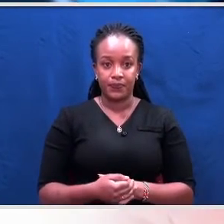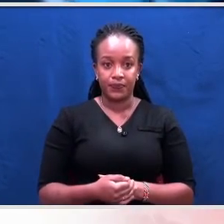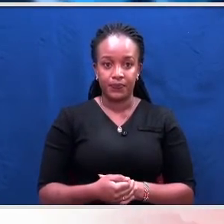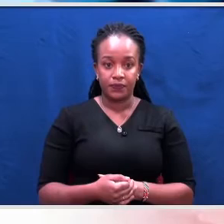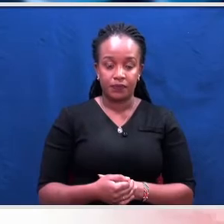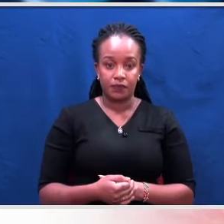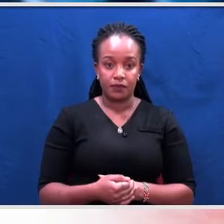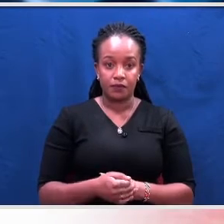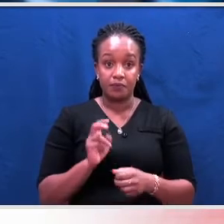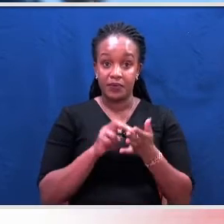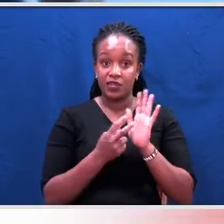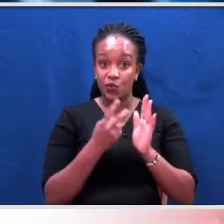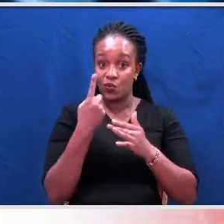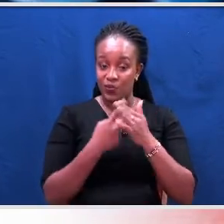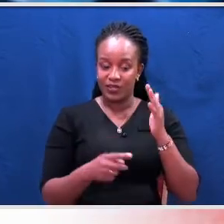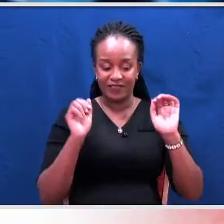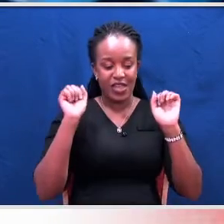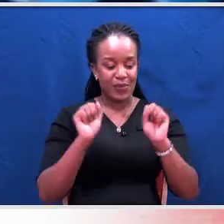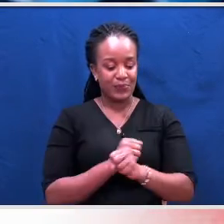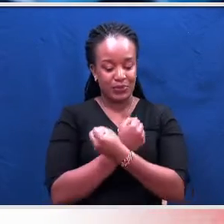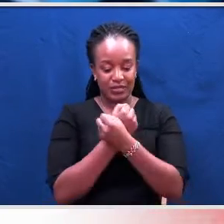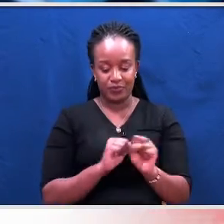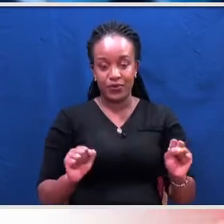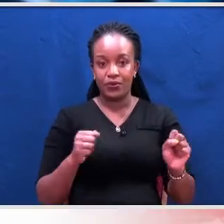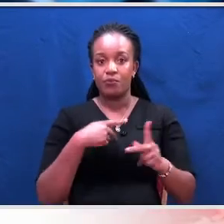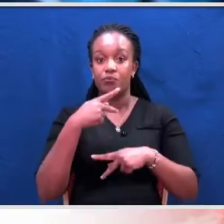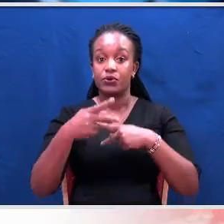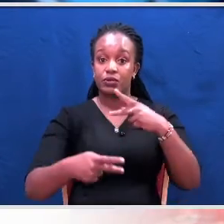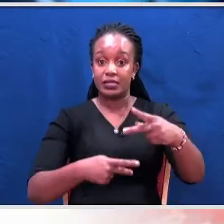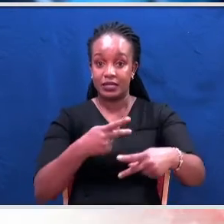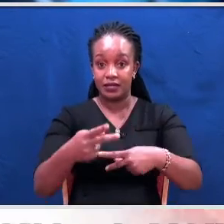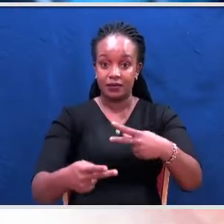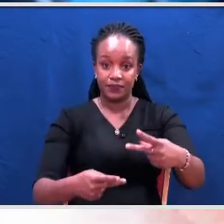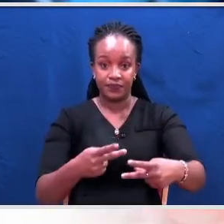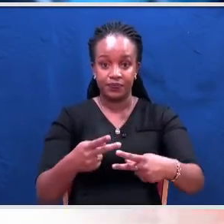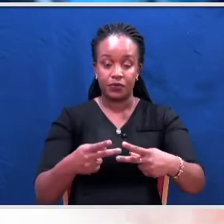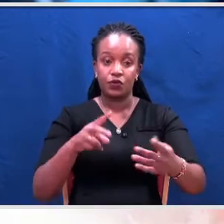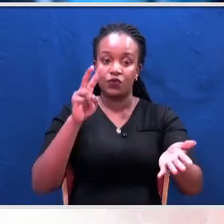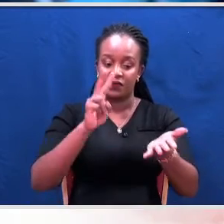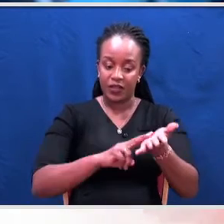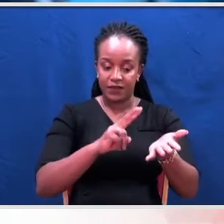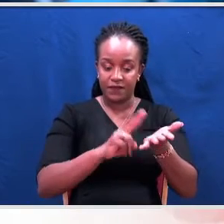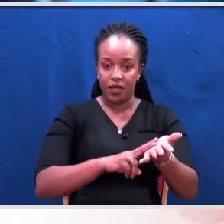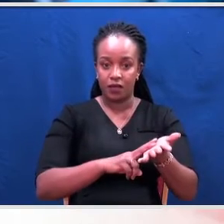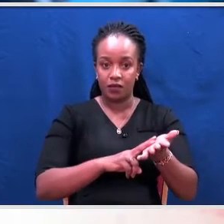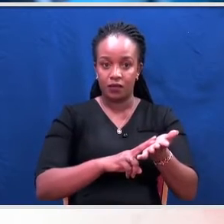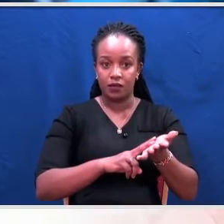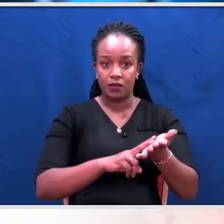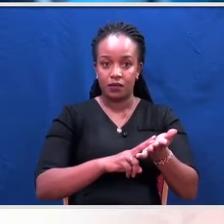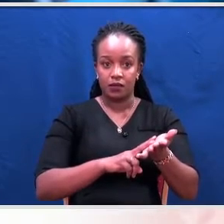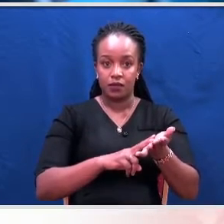Therefore, it could not proceed to verify that the bill was indeed